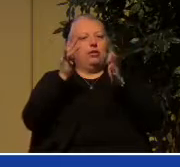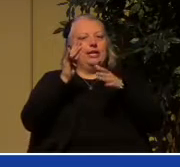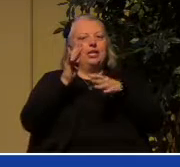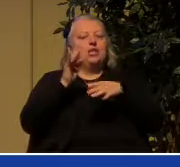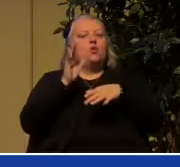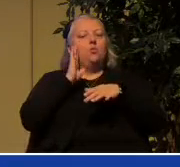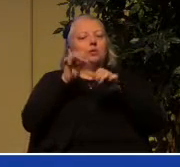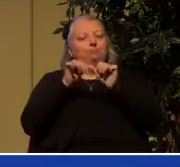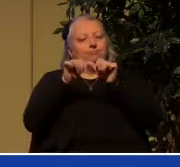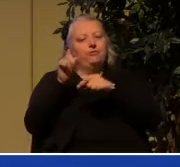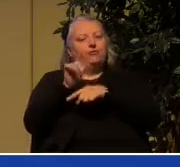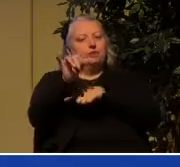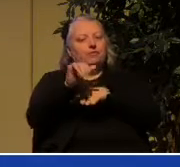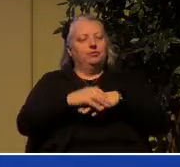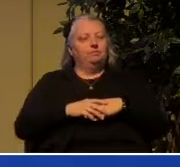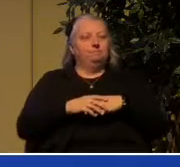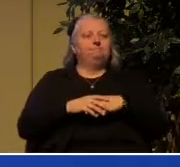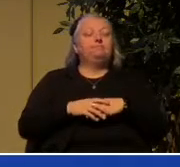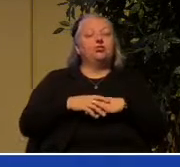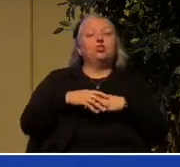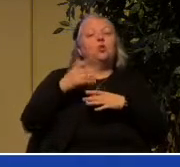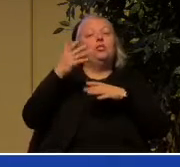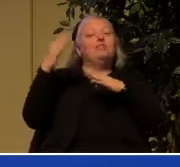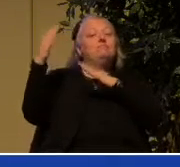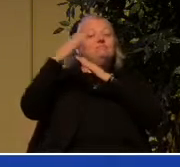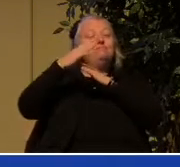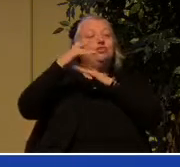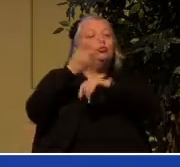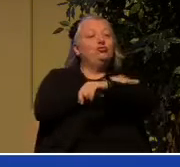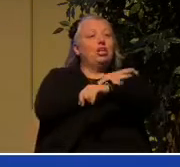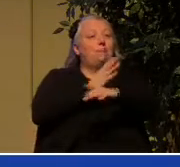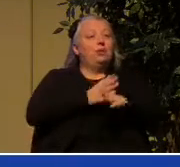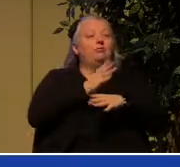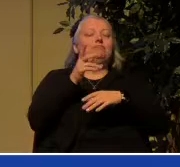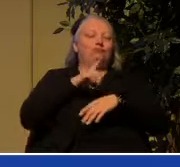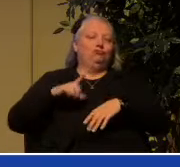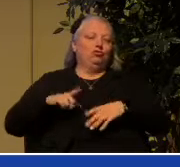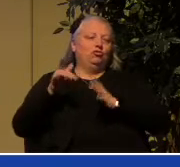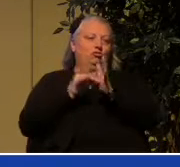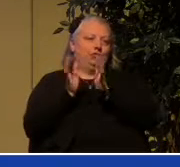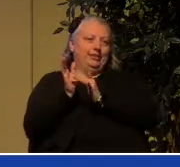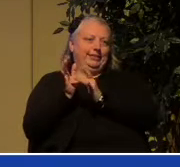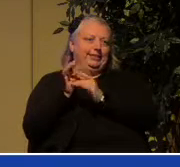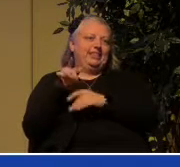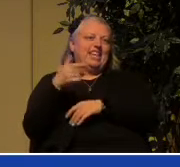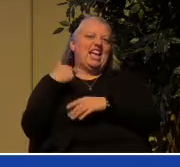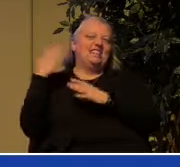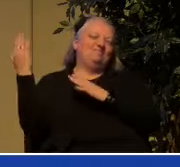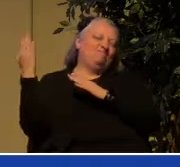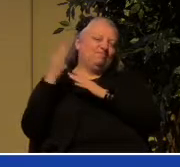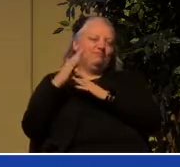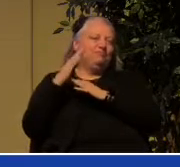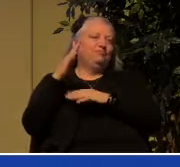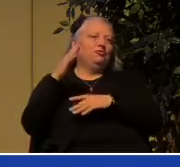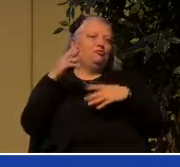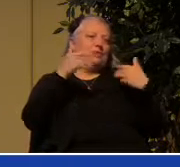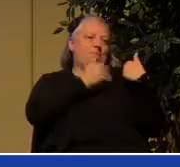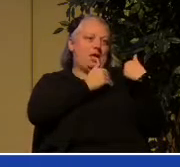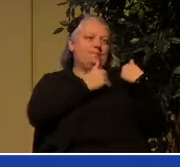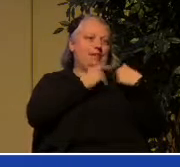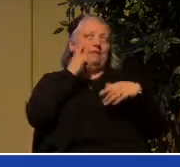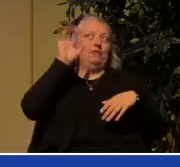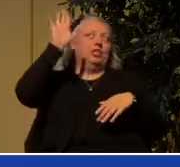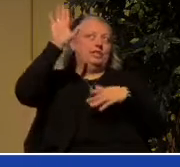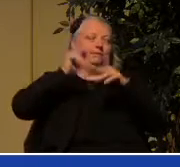is the good shepherd. It's the Lord Jesus. He has ultimate responsibility for his people. But typically